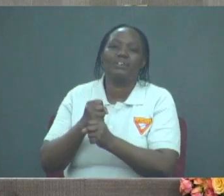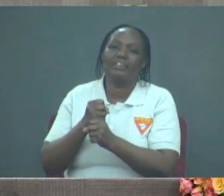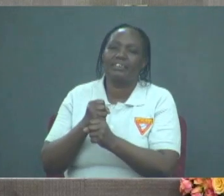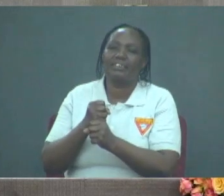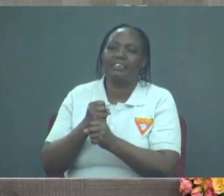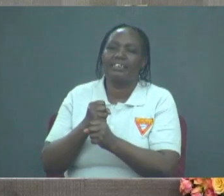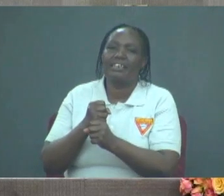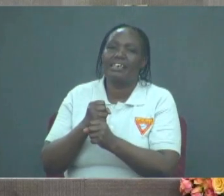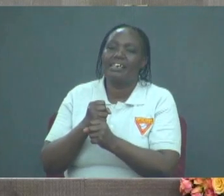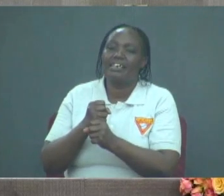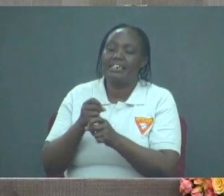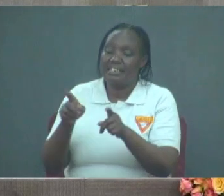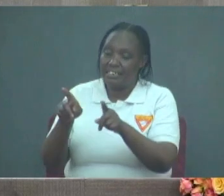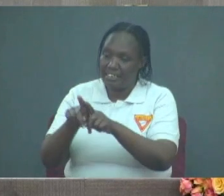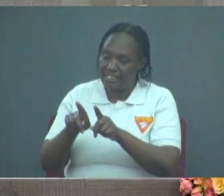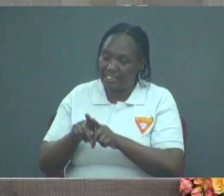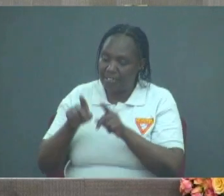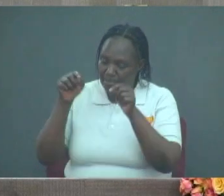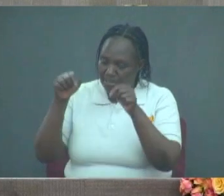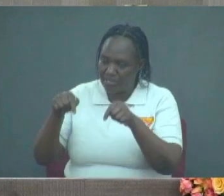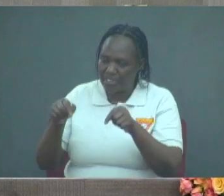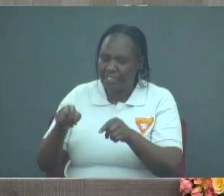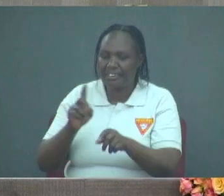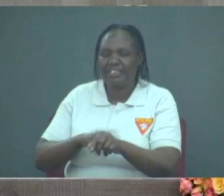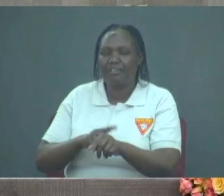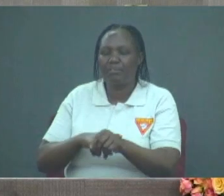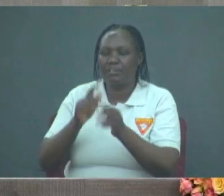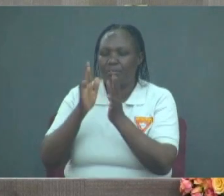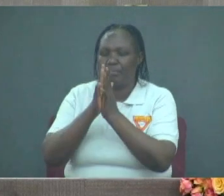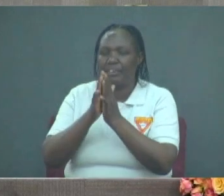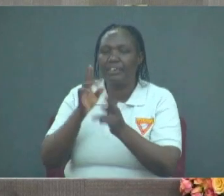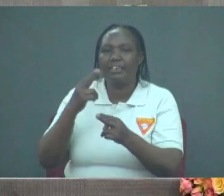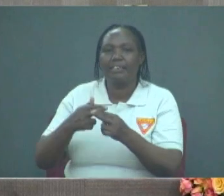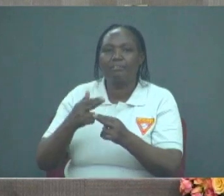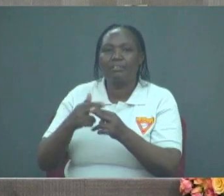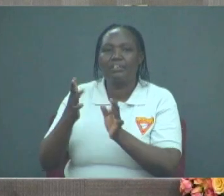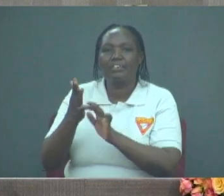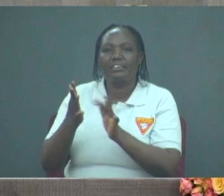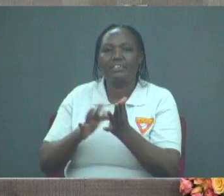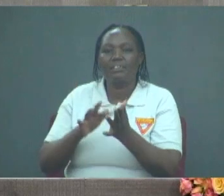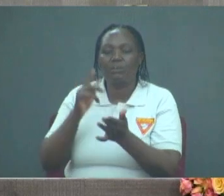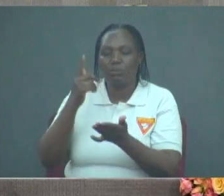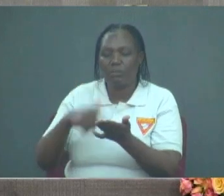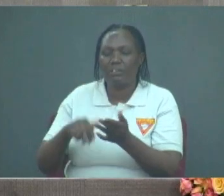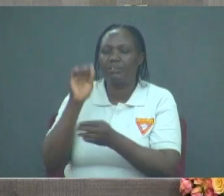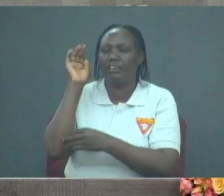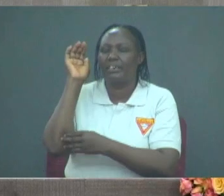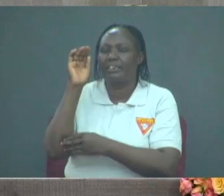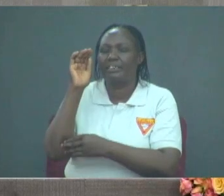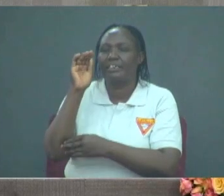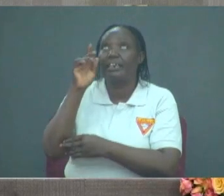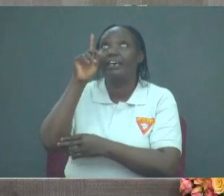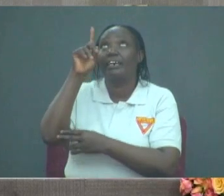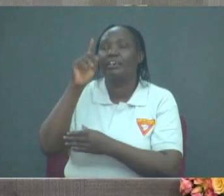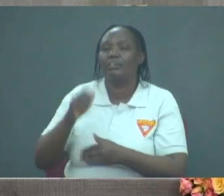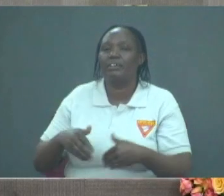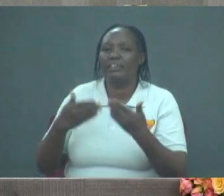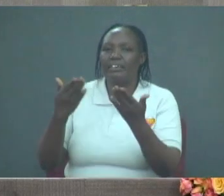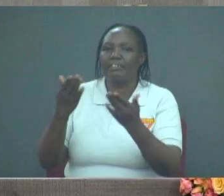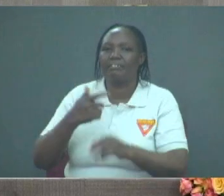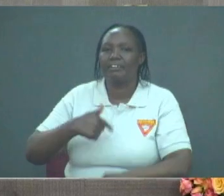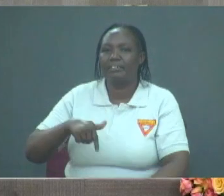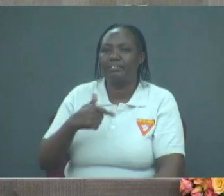date? We know that when we pray in the name of Jesus, then that which we are asking of him, he will give to us.